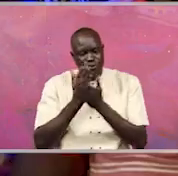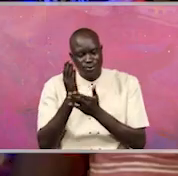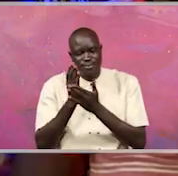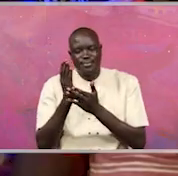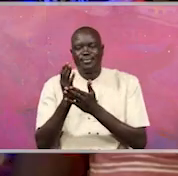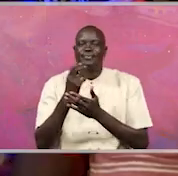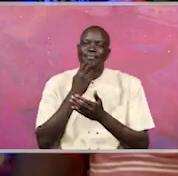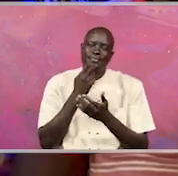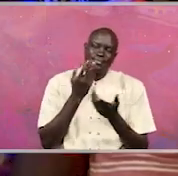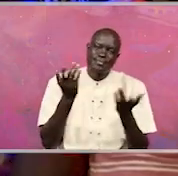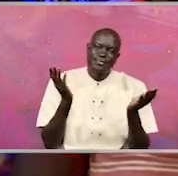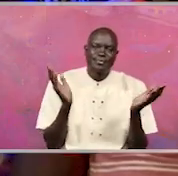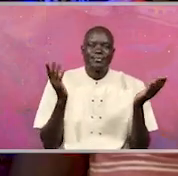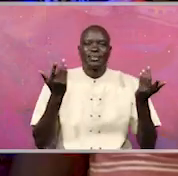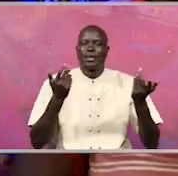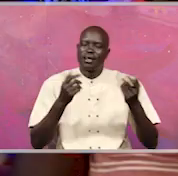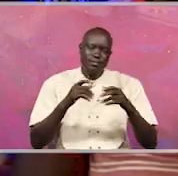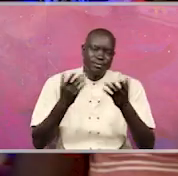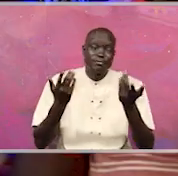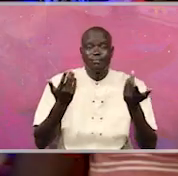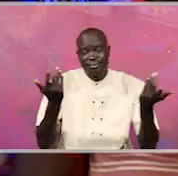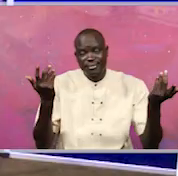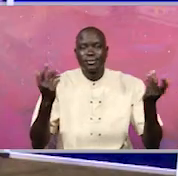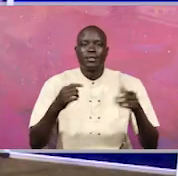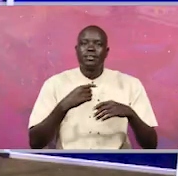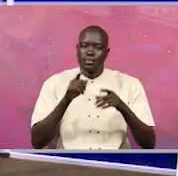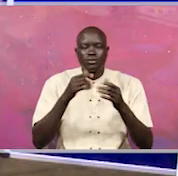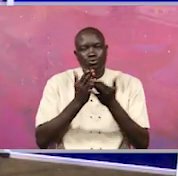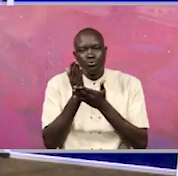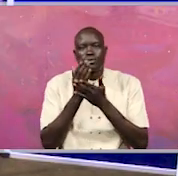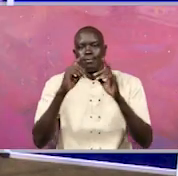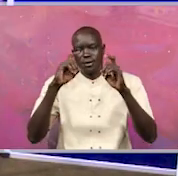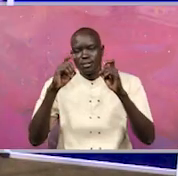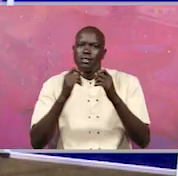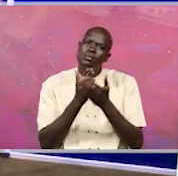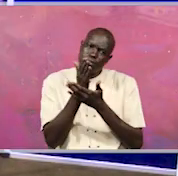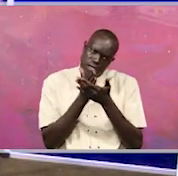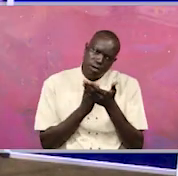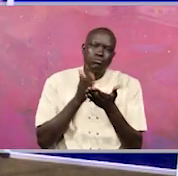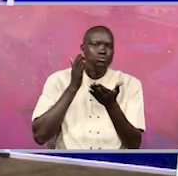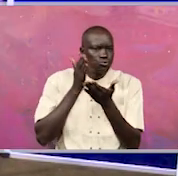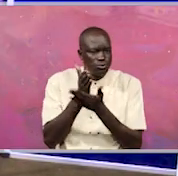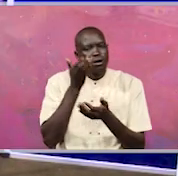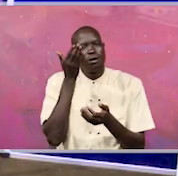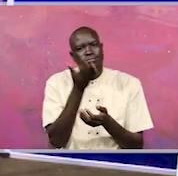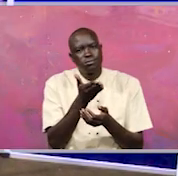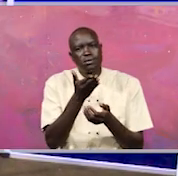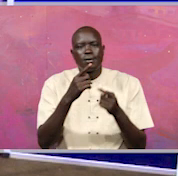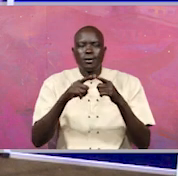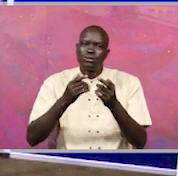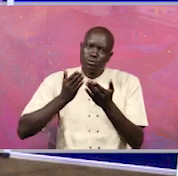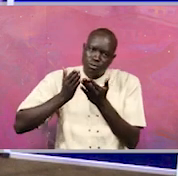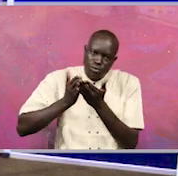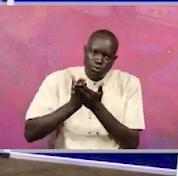It's just a perception. Is it a perception? Because it's a perception. Some truth could be born inside there, but the real